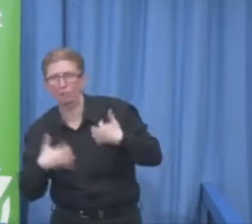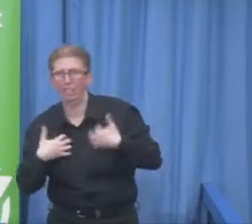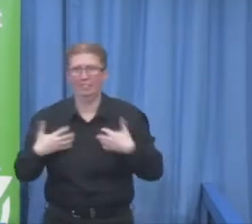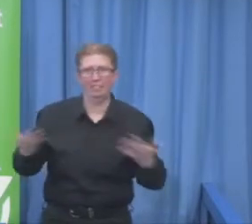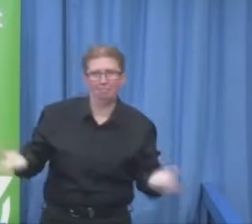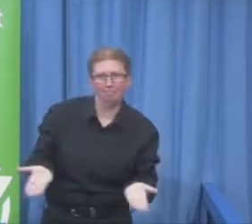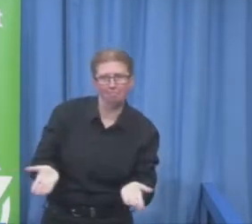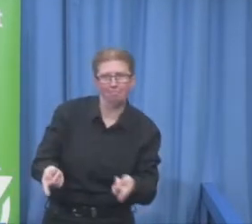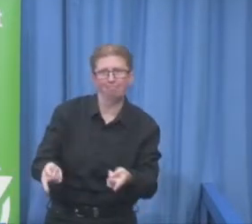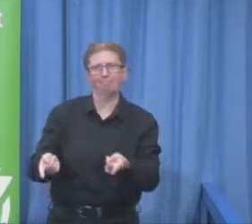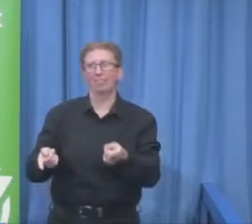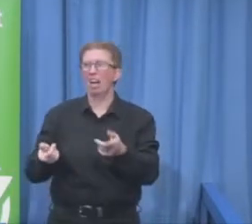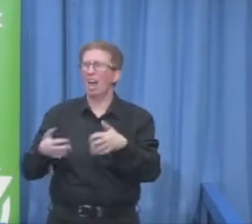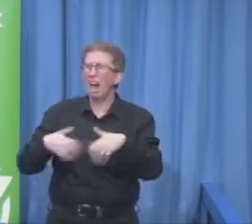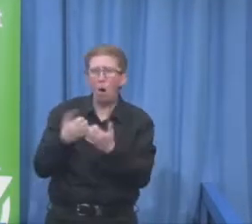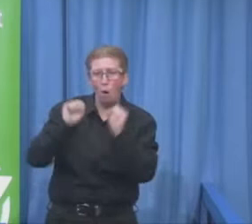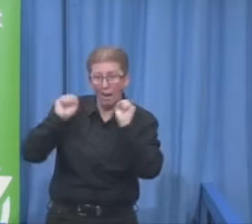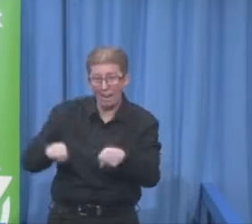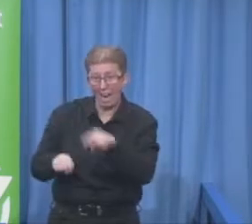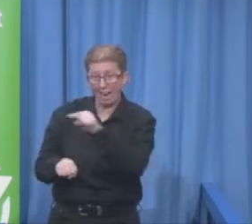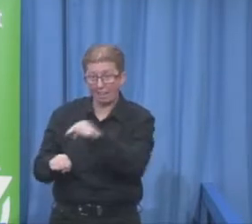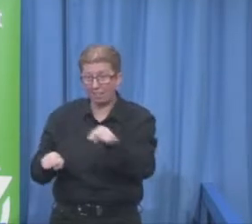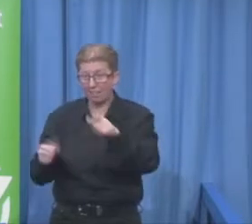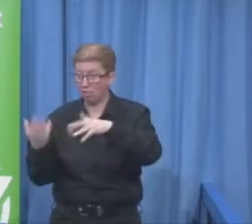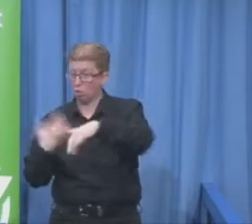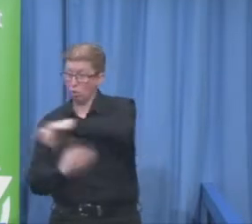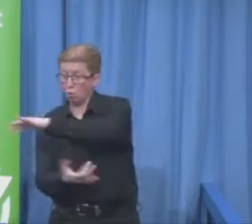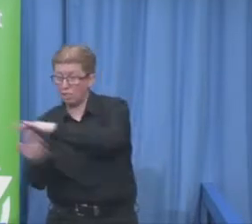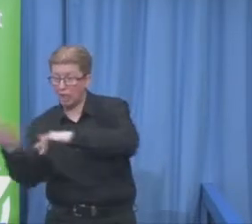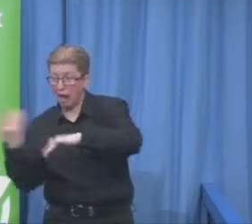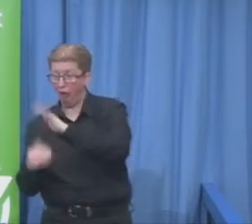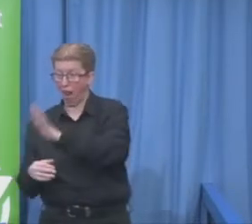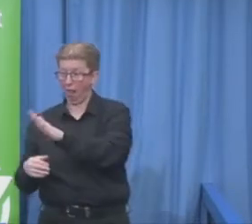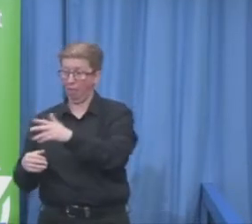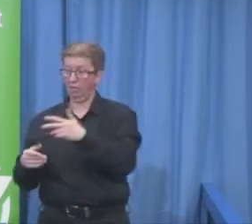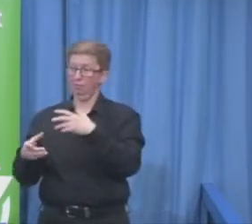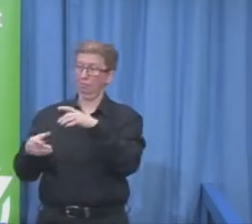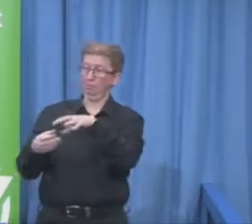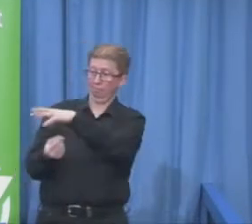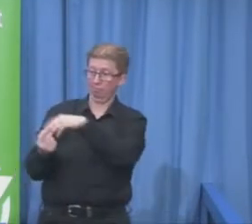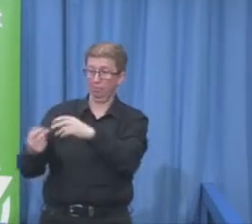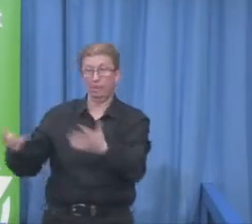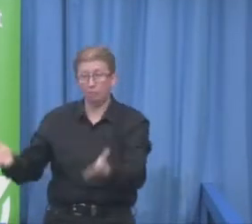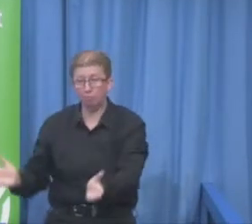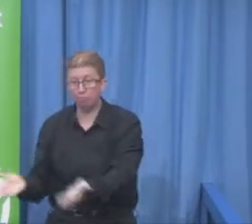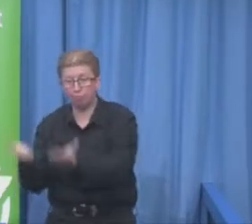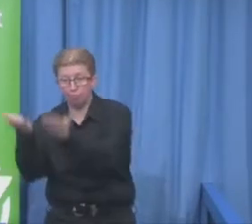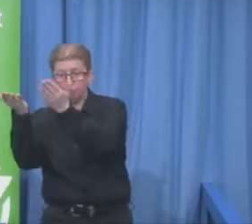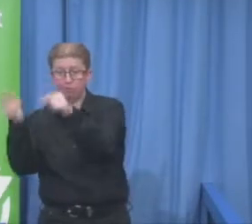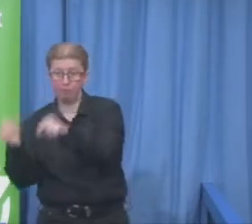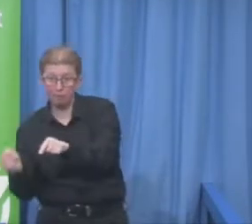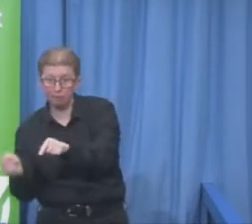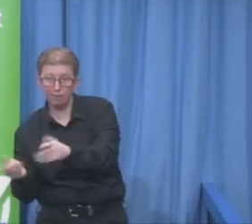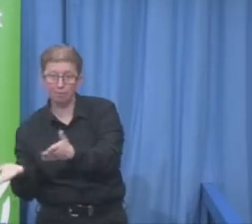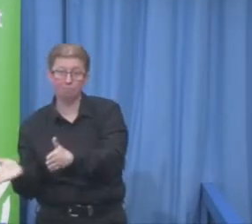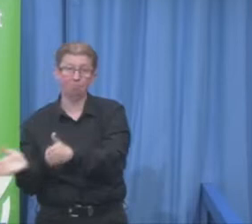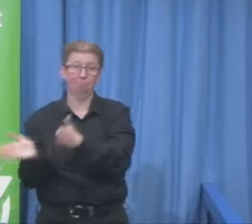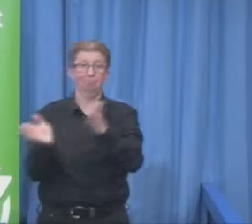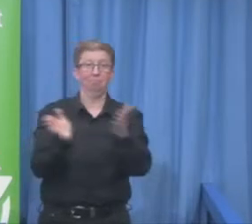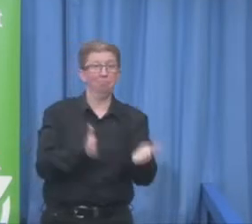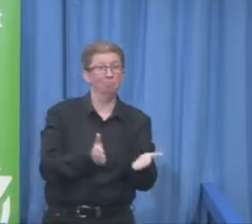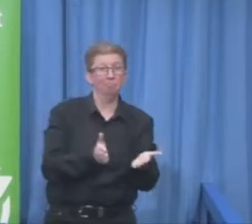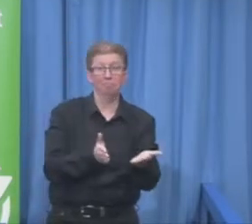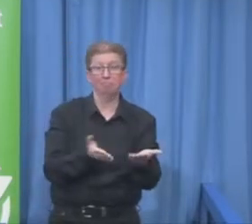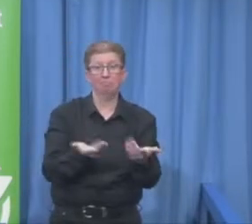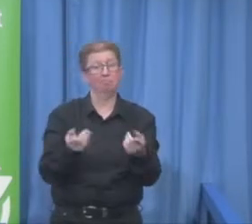and they have chosen us as the next iteration of one of the works. They've done things on migrants, cetera, so books,